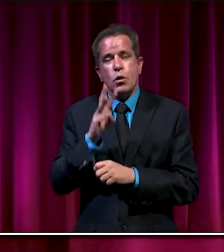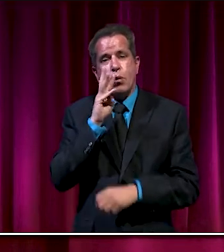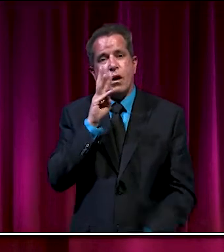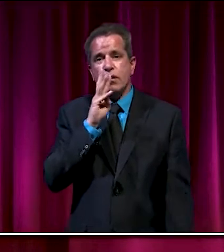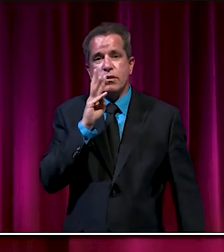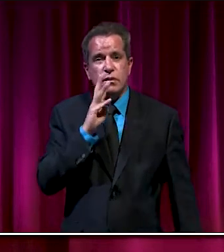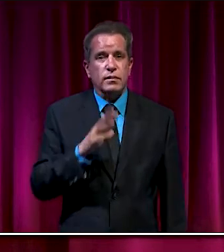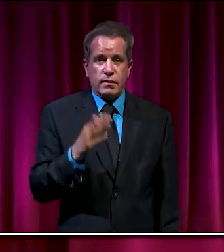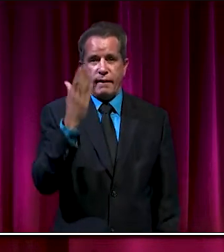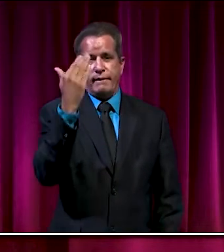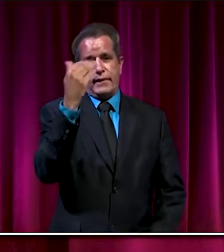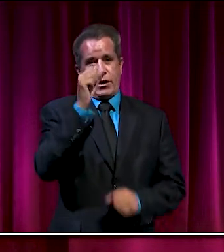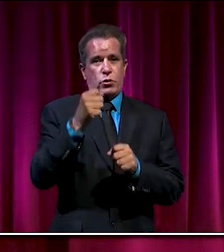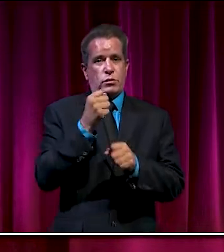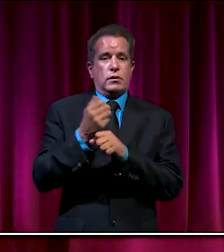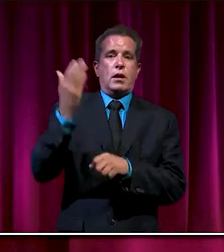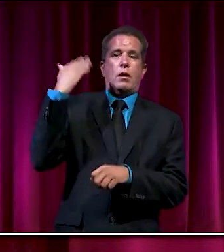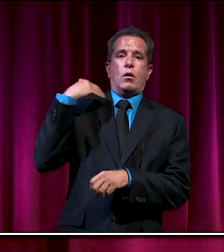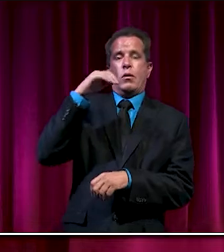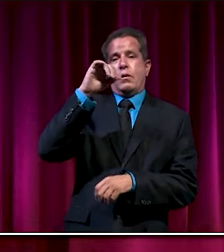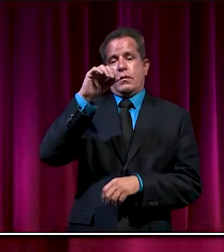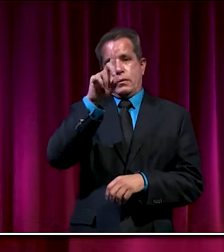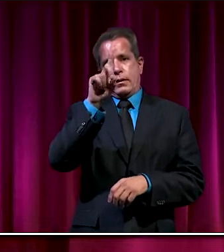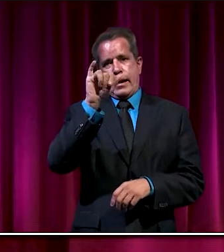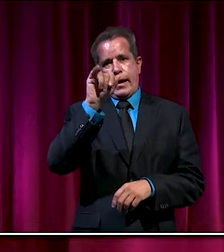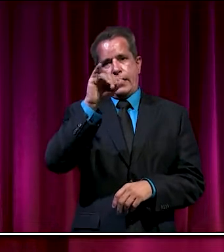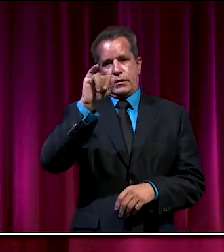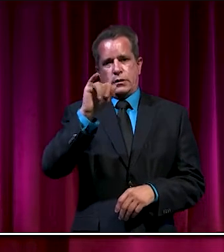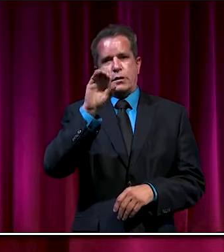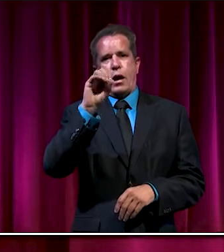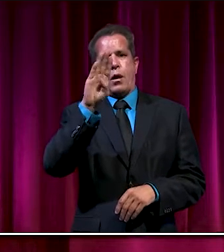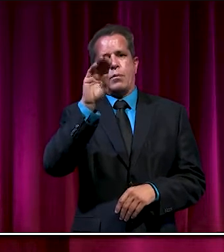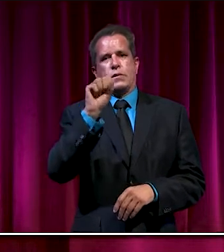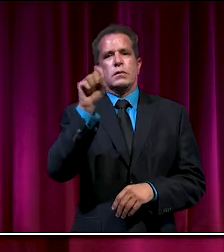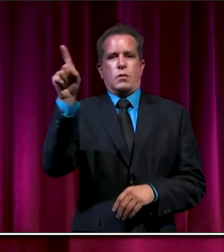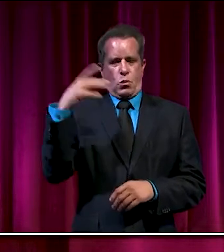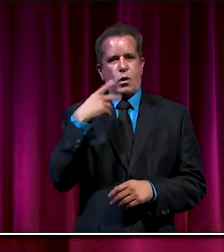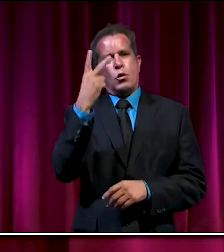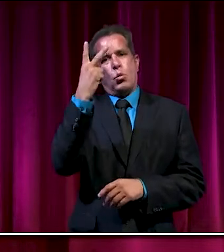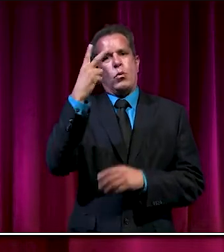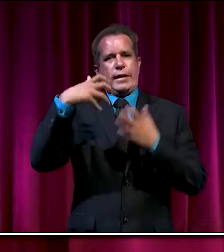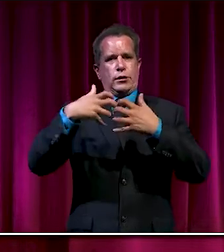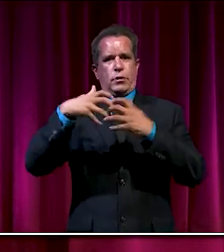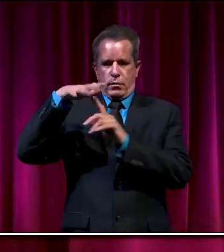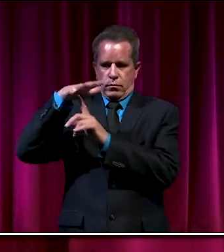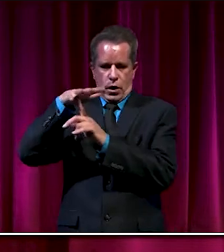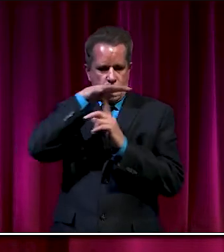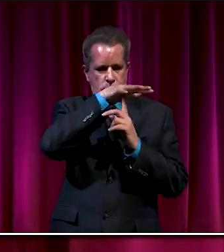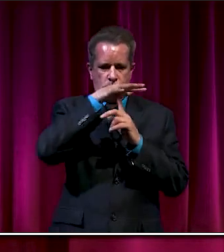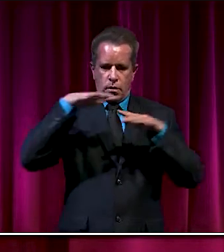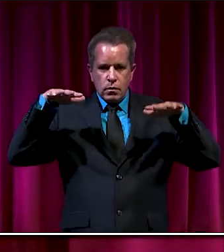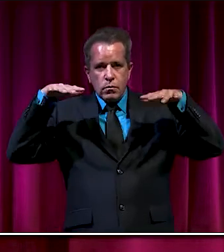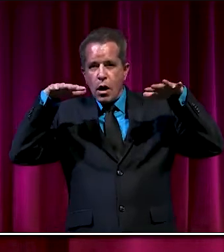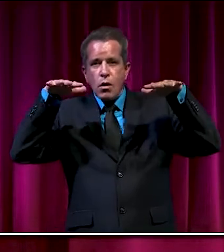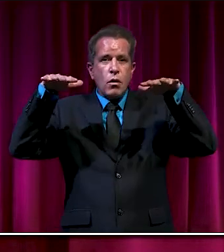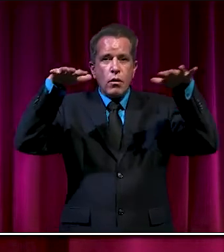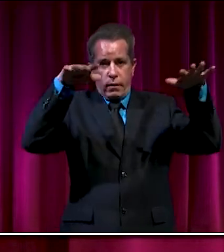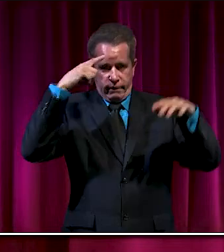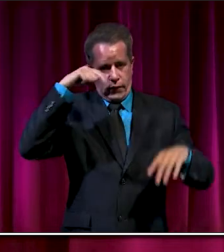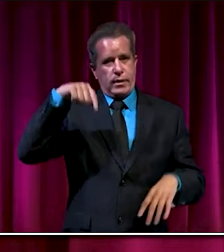Fifteen years ago, Supervisor Diane Jacob pushed for a dual-engine firefighting helicopter in our county's air response arsenal.